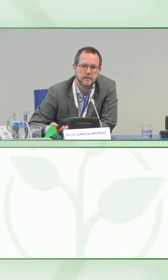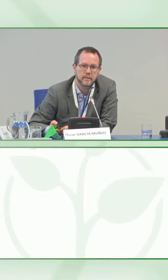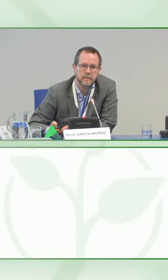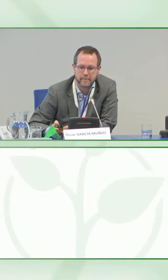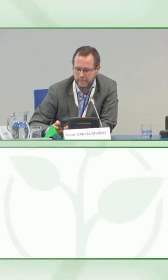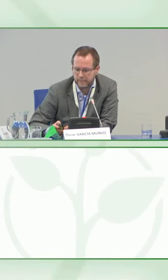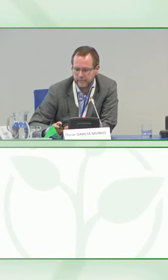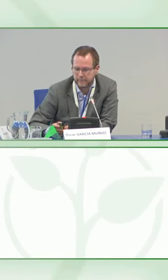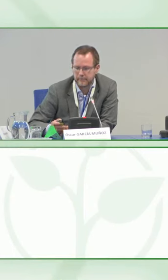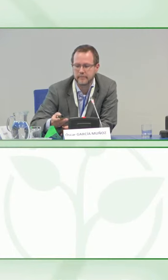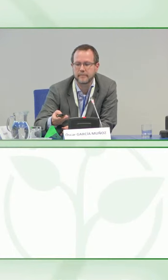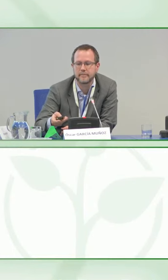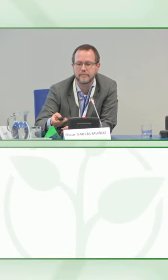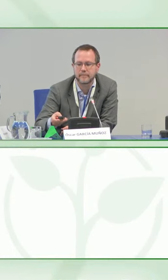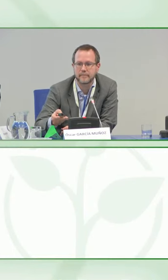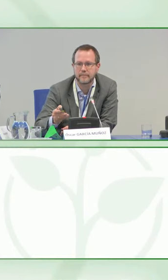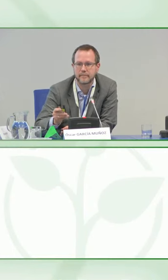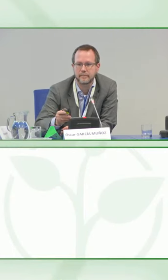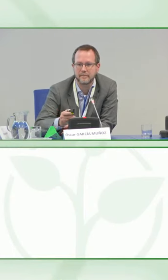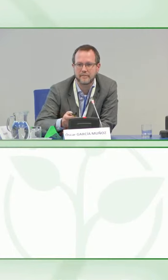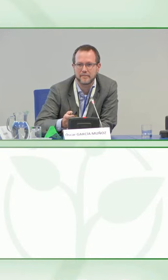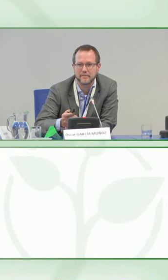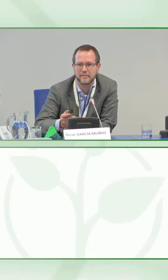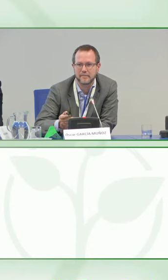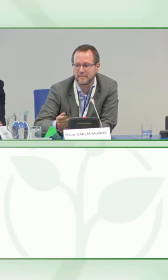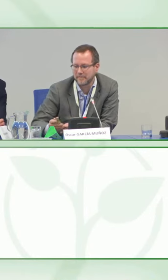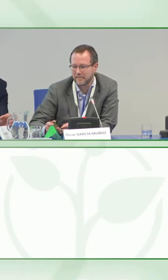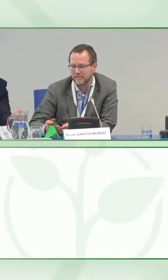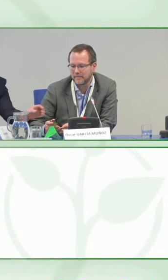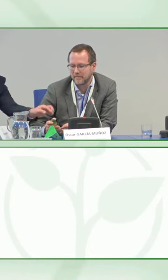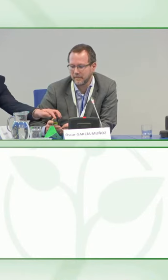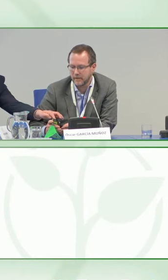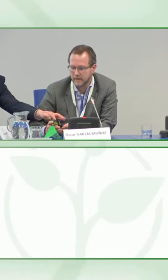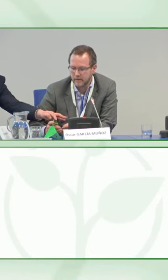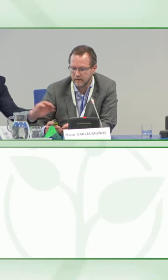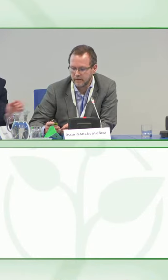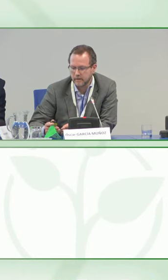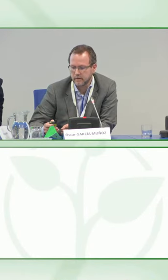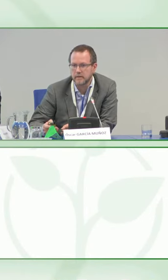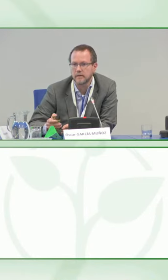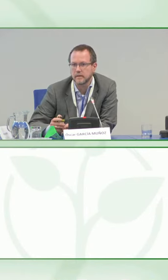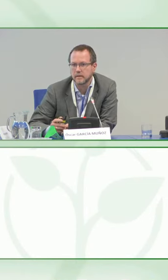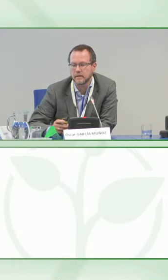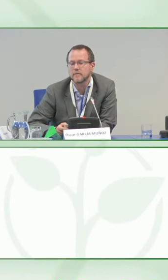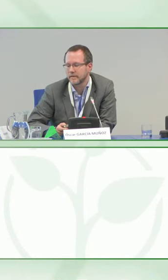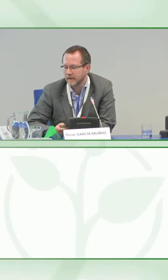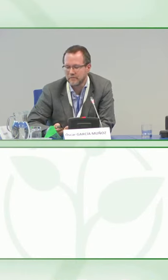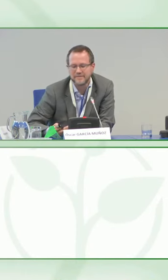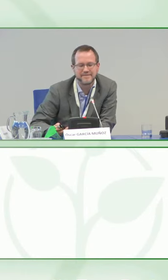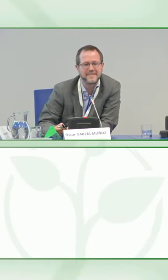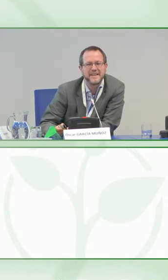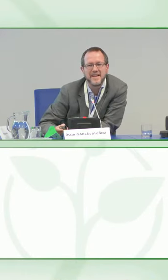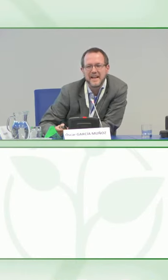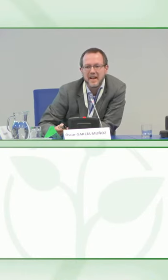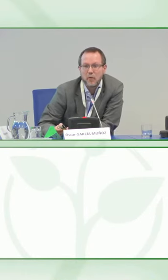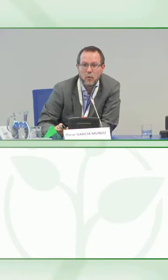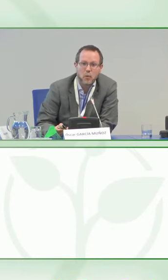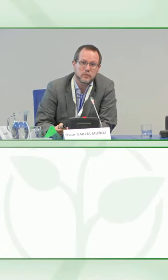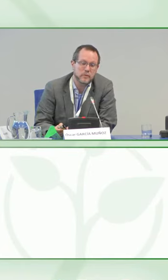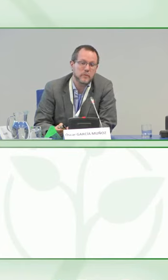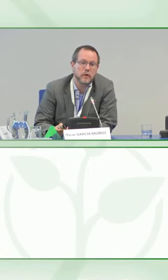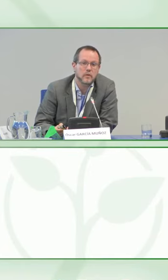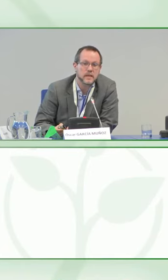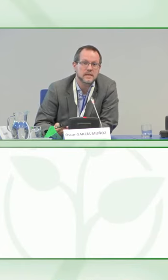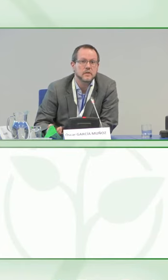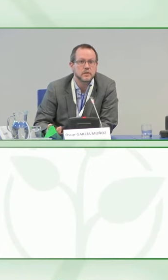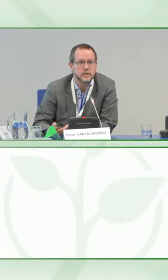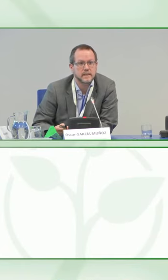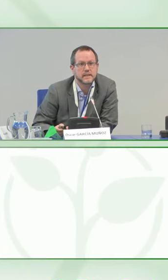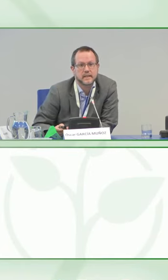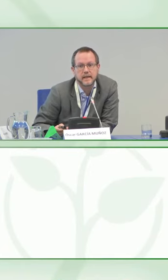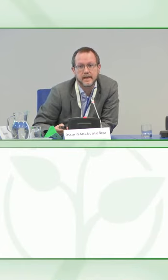propose